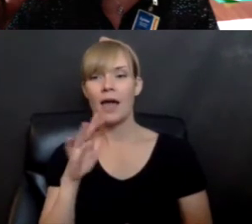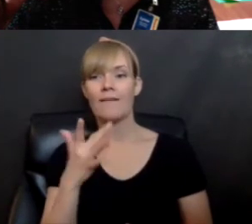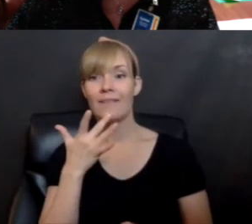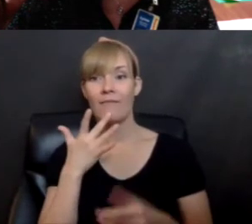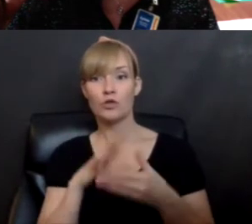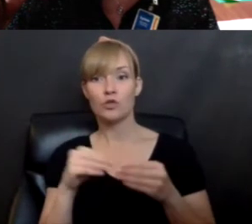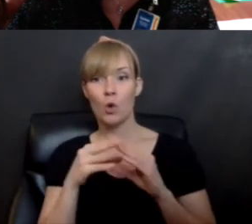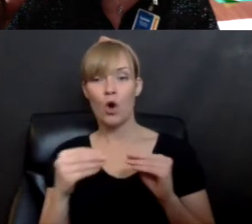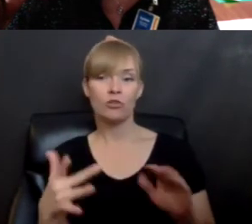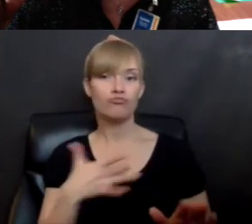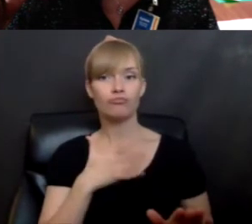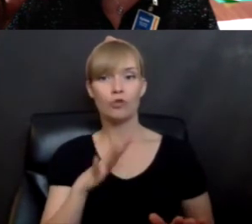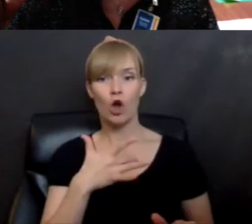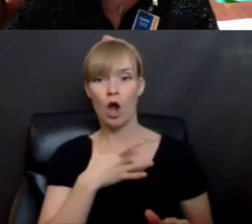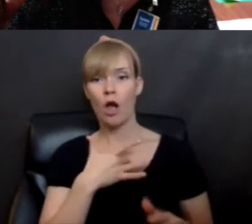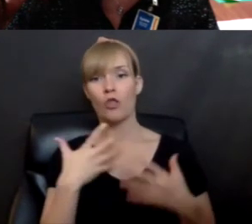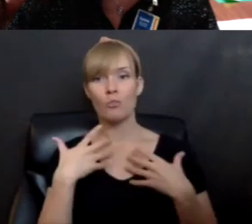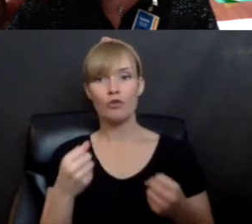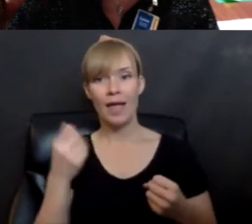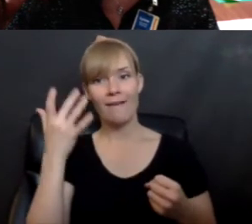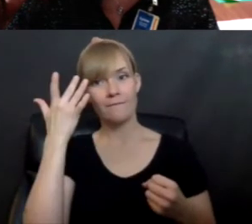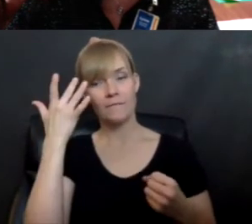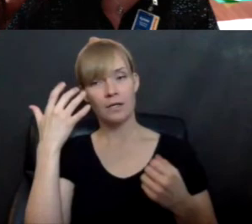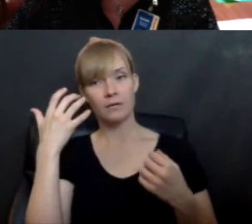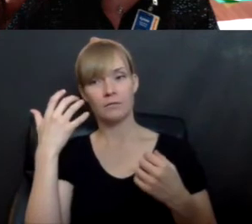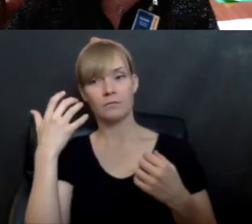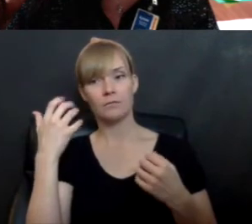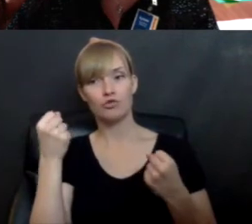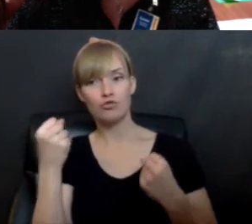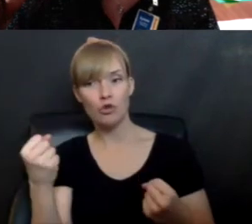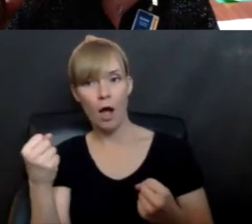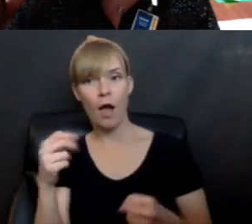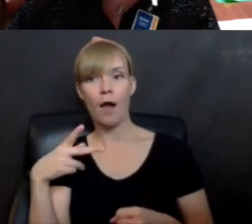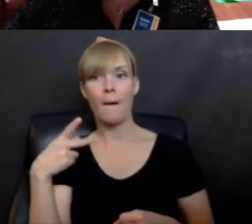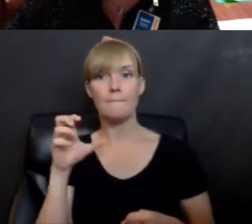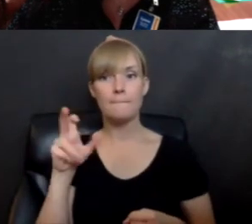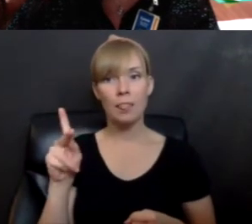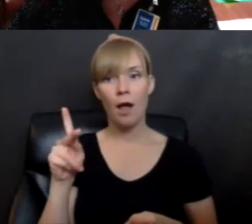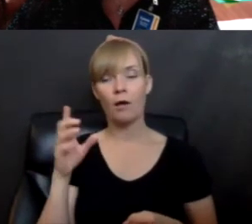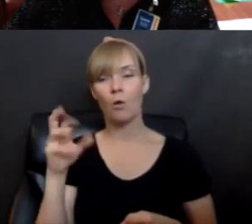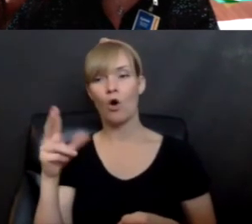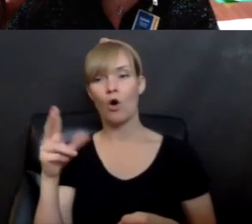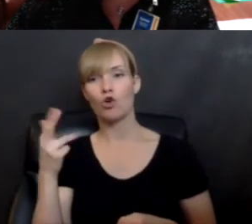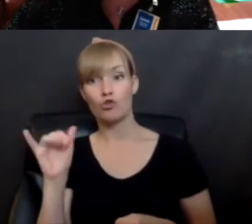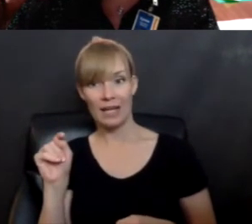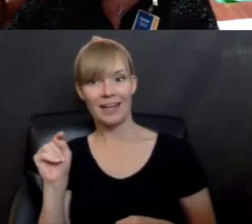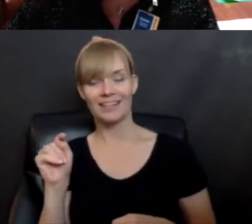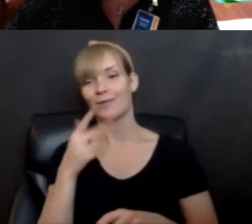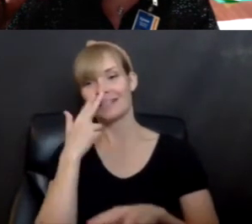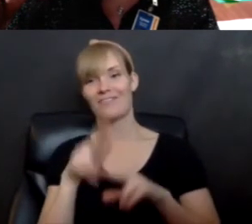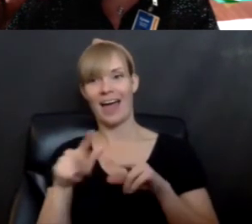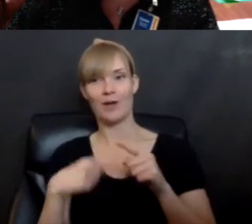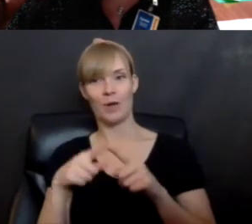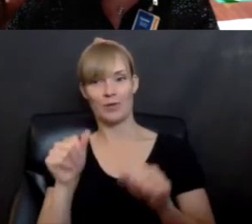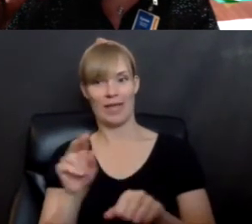your heart, they're brave and strong with clever wit style pluck or downright grit, right? So it's always fun when you get to use